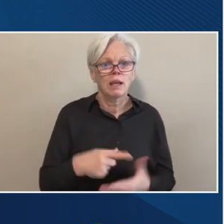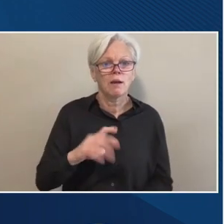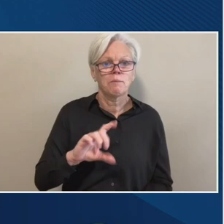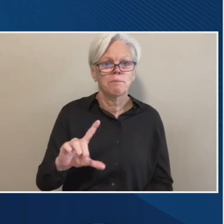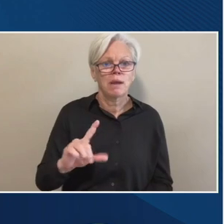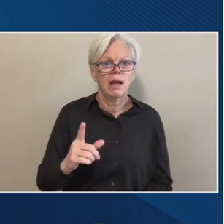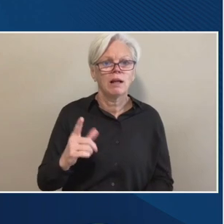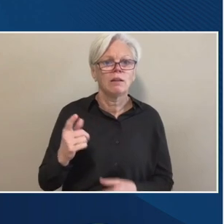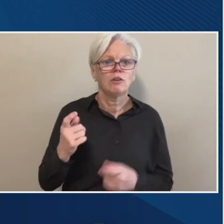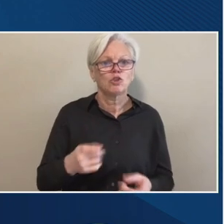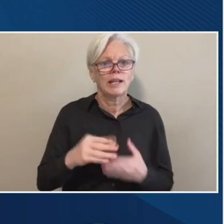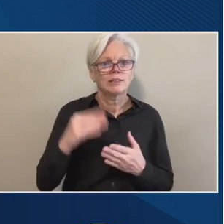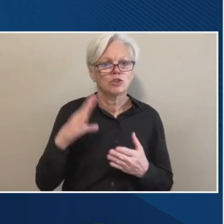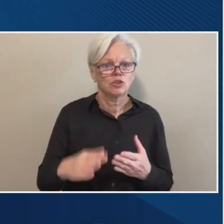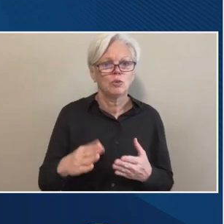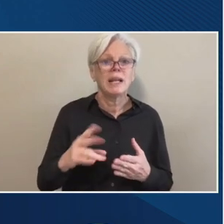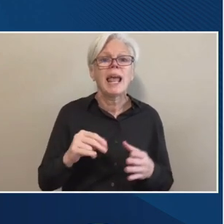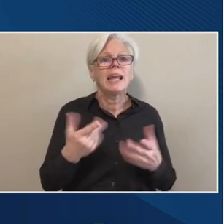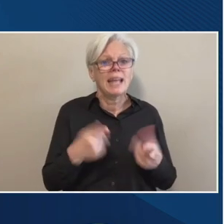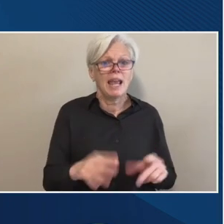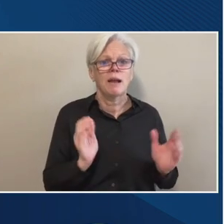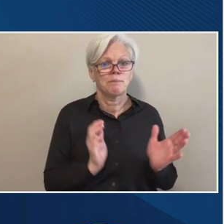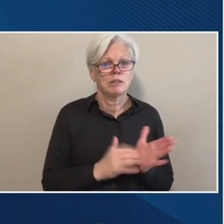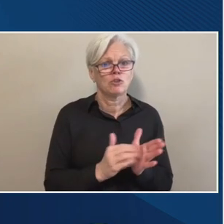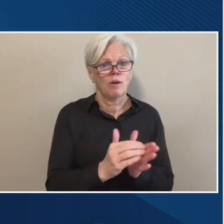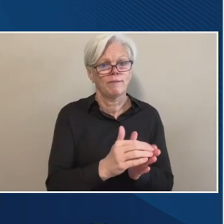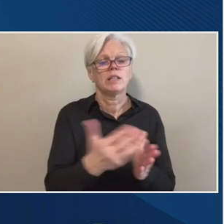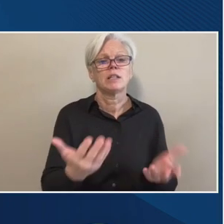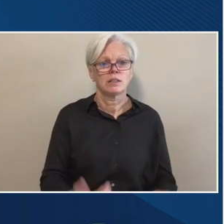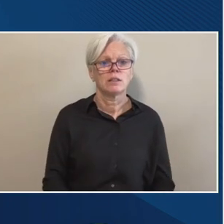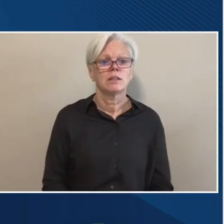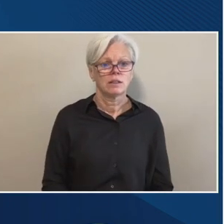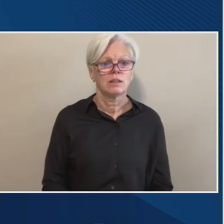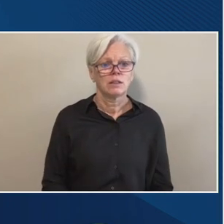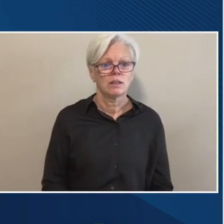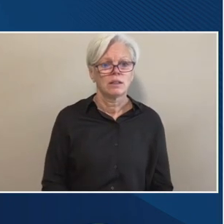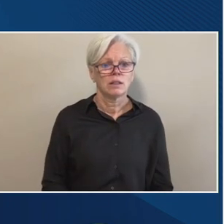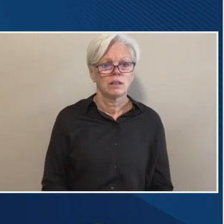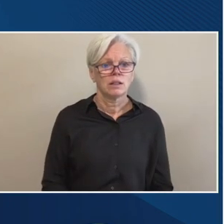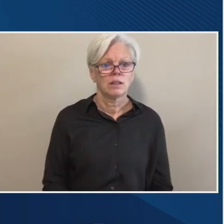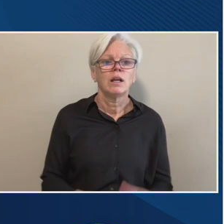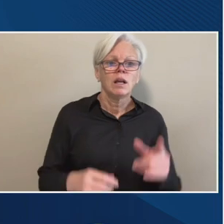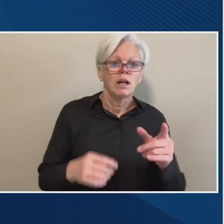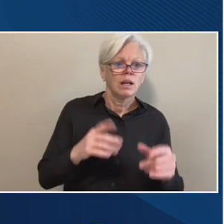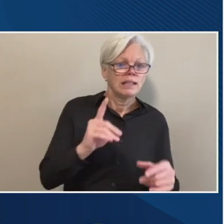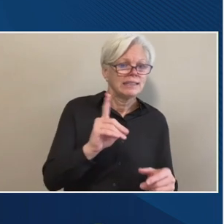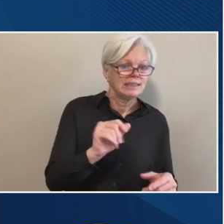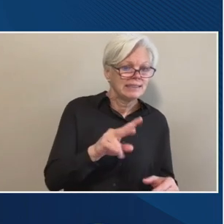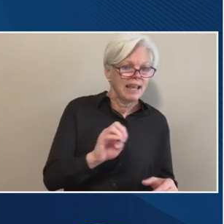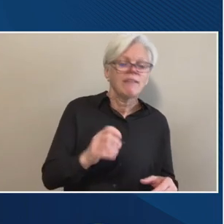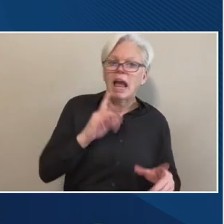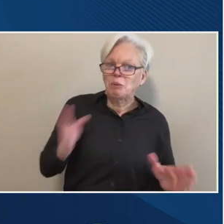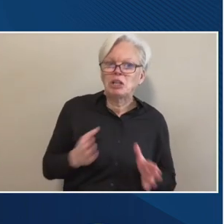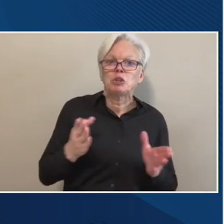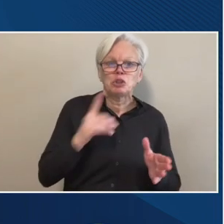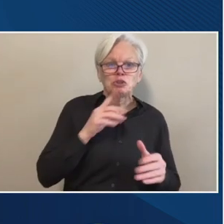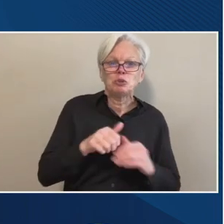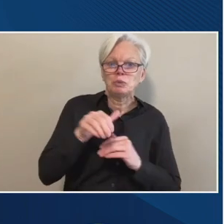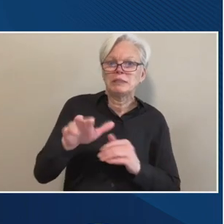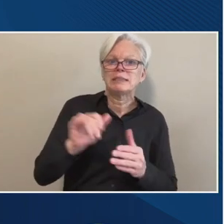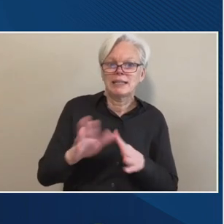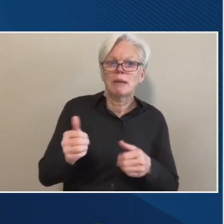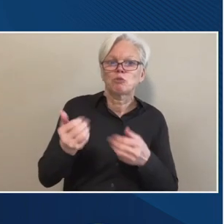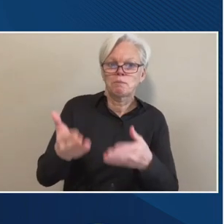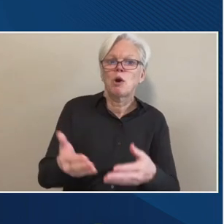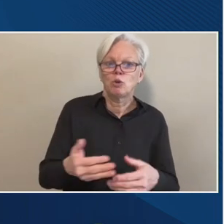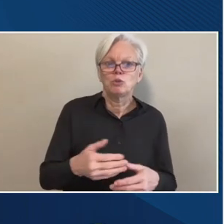um, and quite a common occurrence. Well, we certainly encourage you to submit that proposal. Thank you, Robin. All right. Thank you.